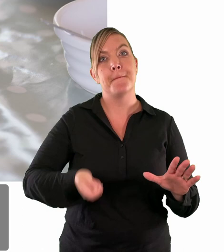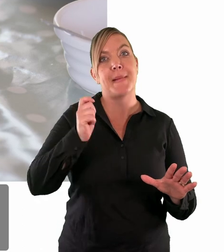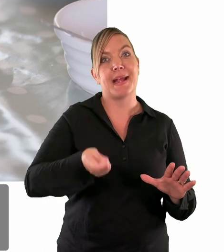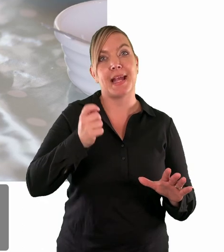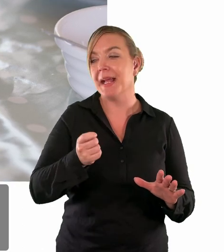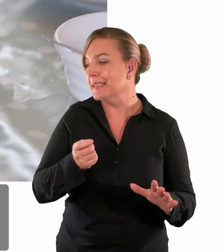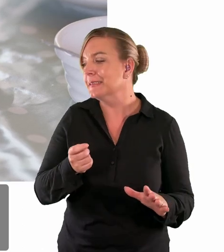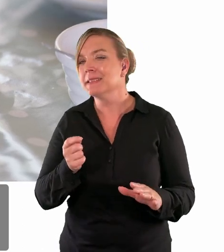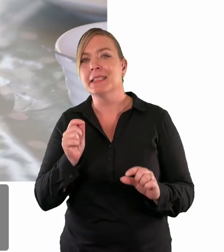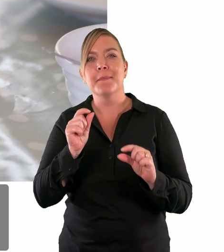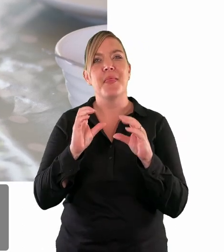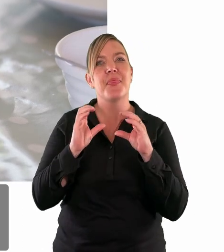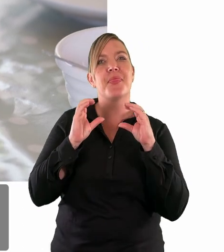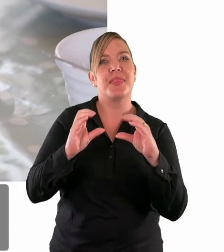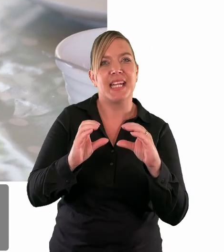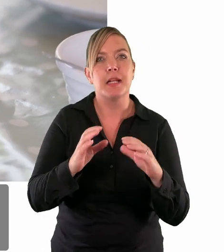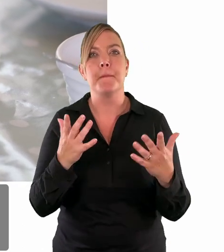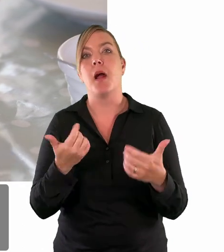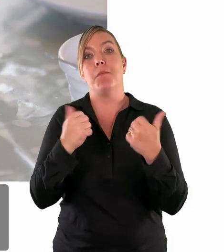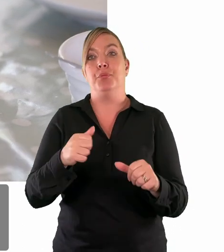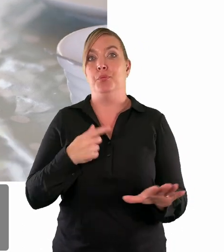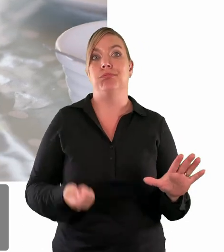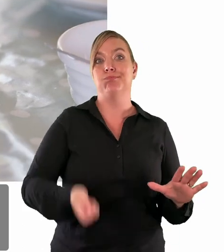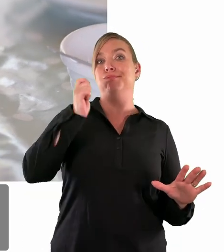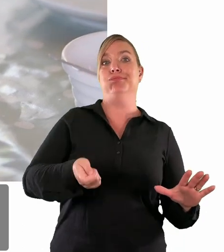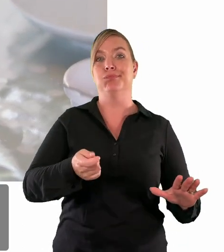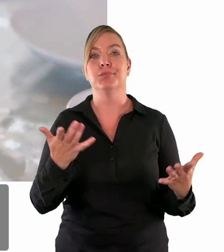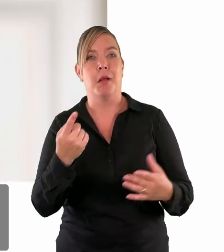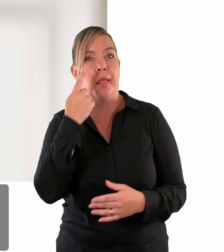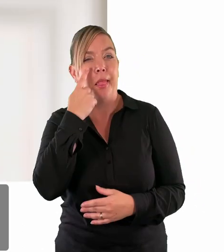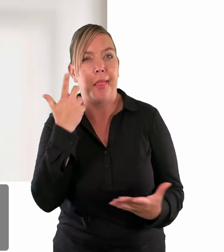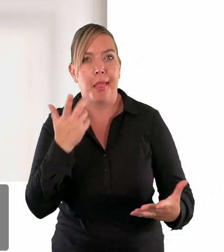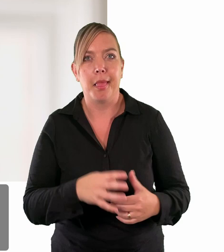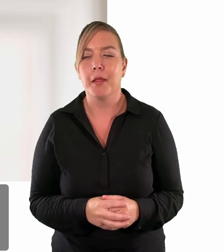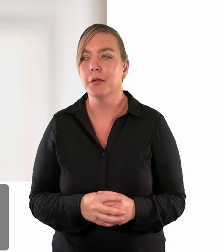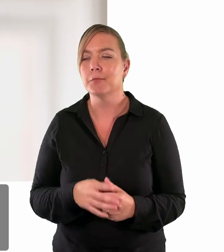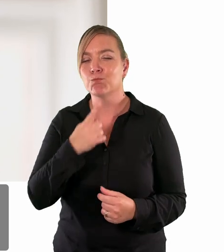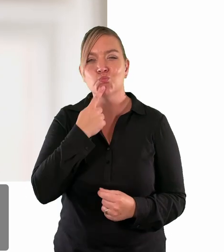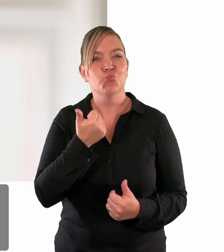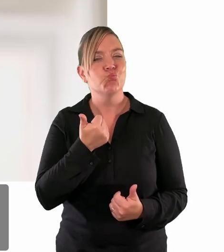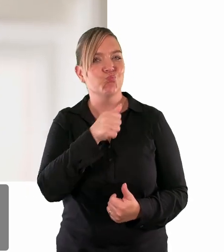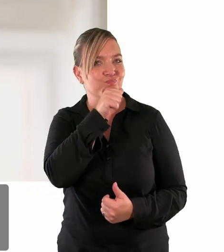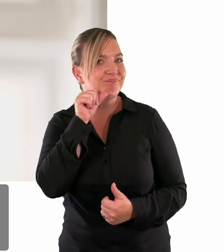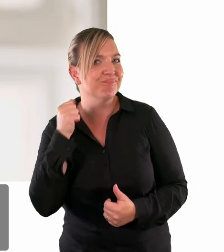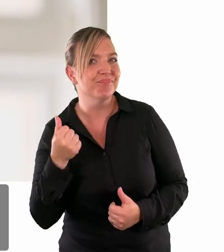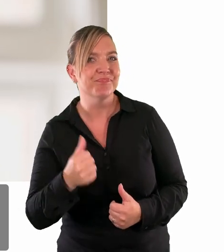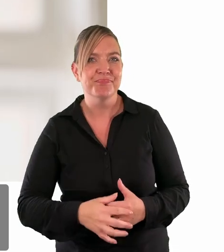a little thick to me but then at least we were able to toss it so that was good let's just see how it goes definitely good enough excellent